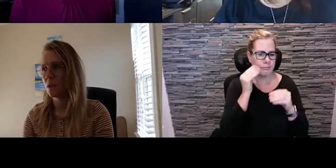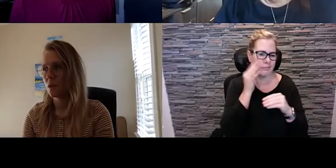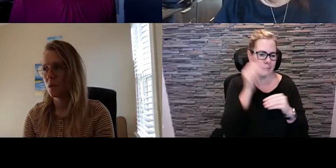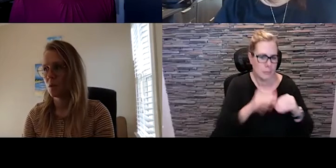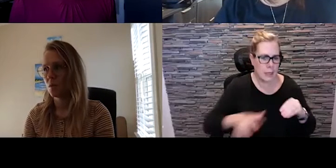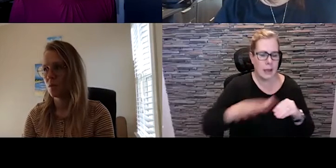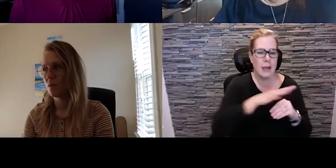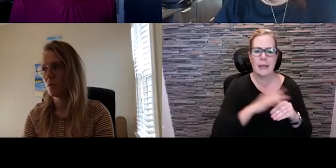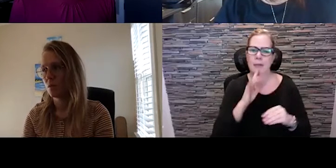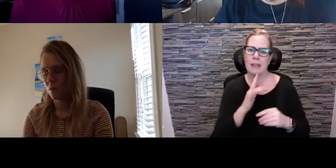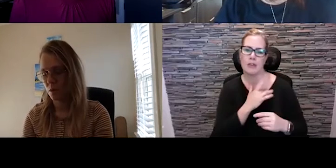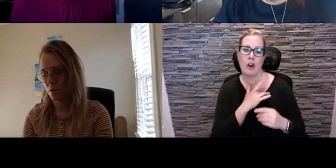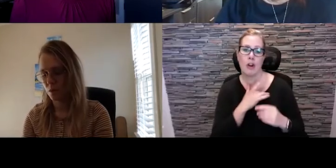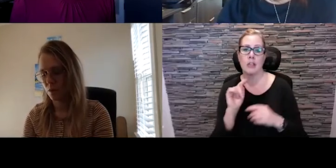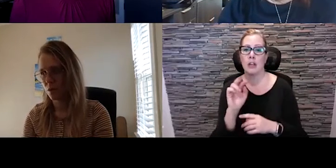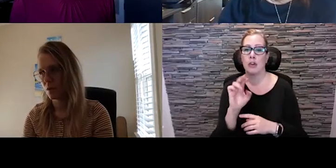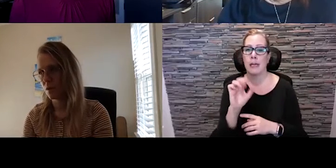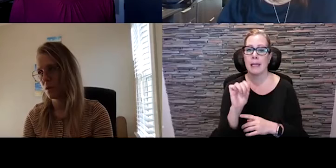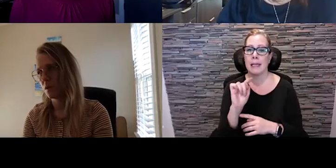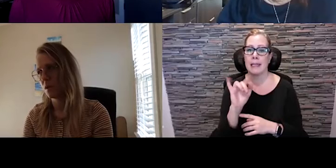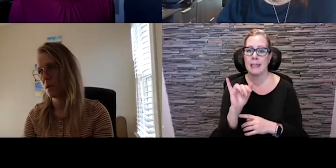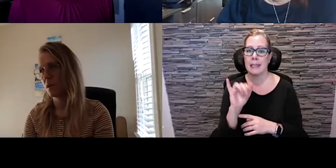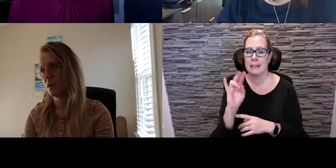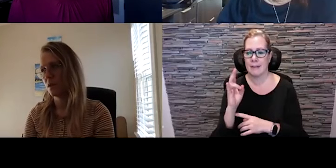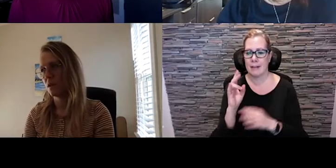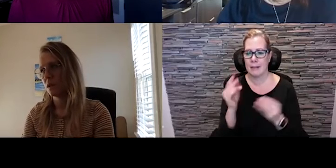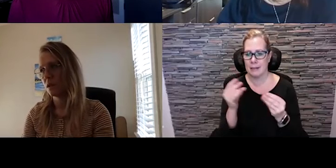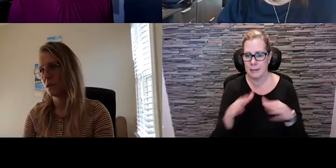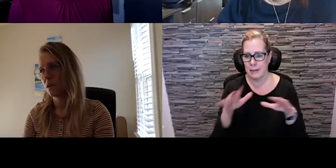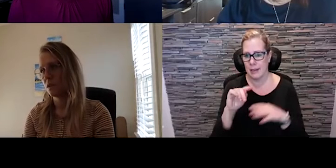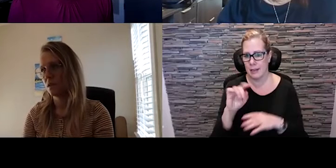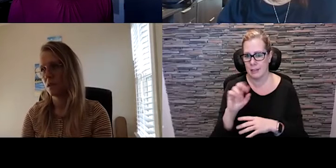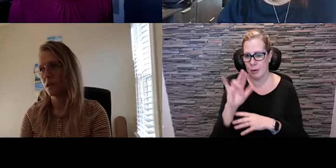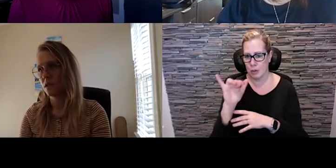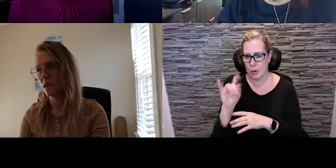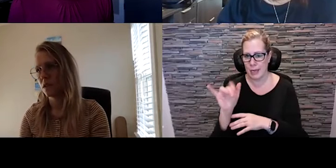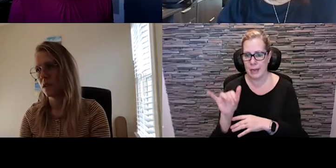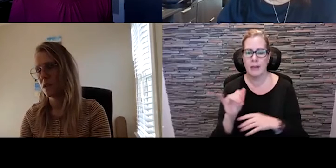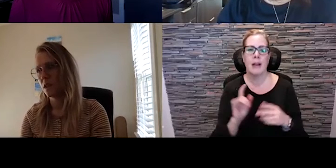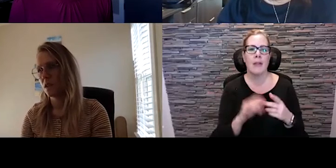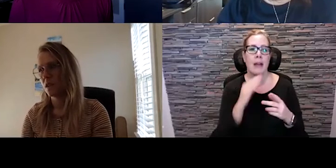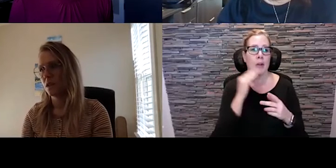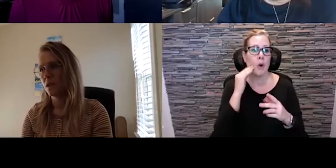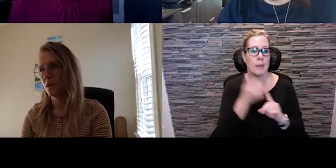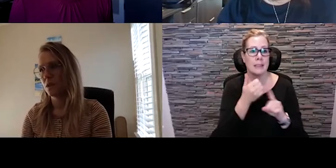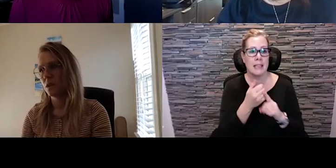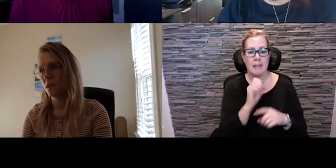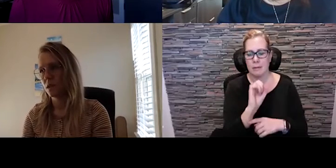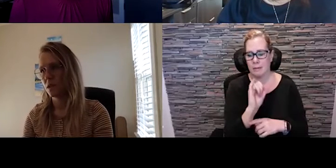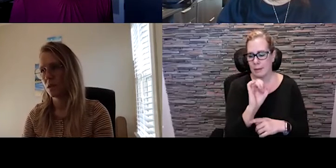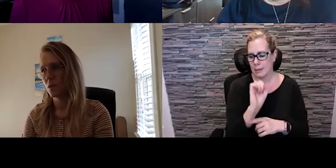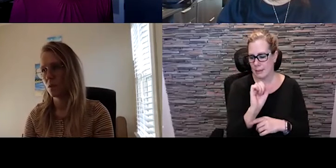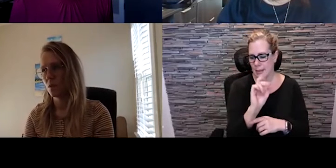This is the heart of Treaty 7 territory. It is the home of the Gaina, Pekani, Siksika, Tsutna,